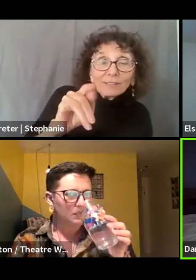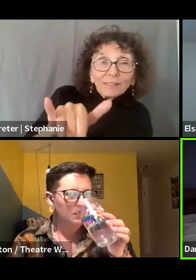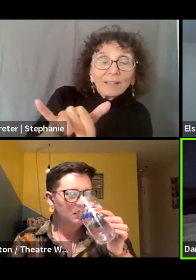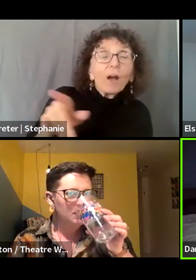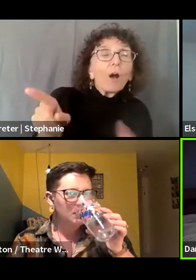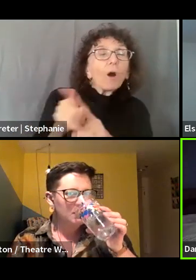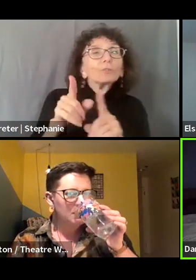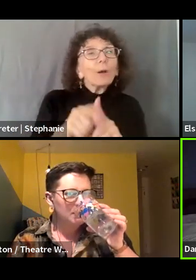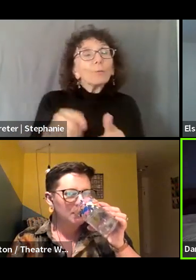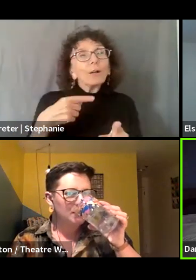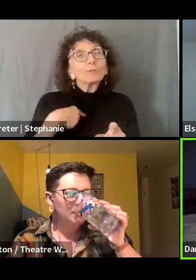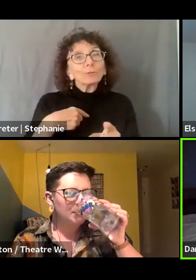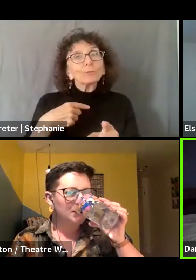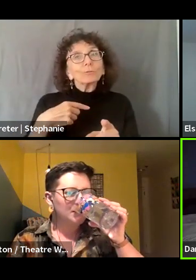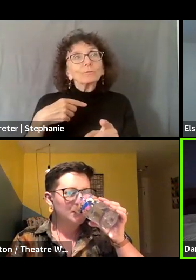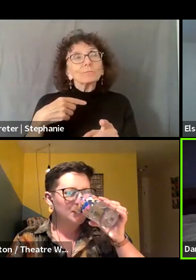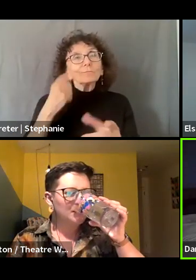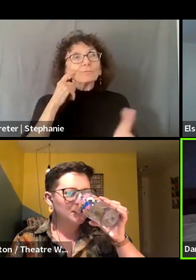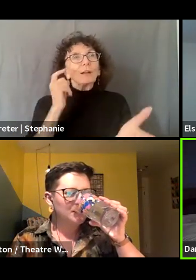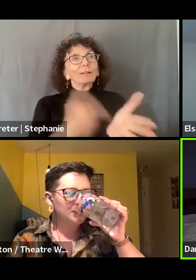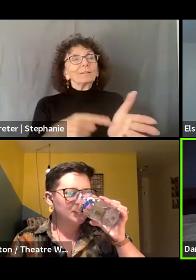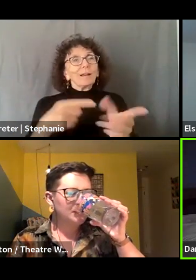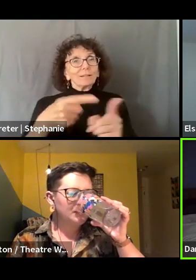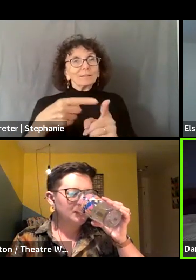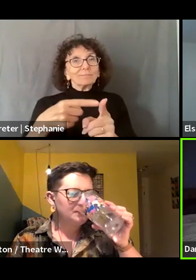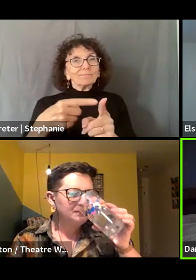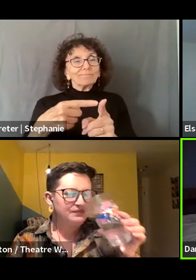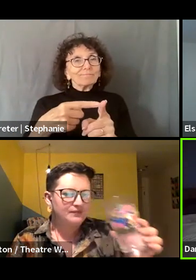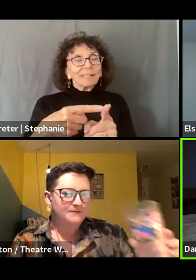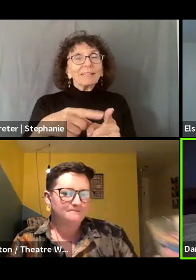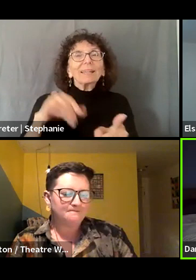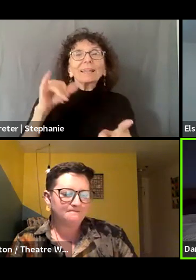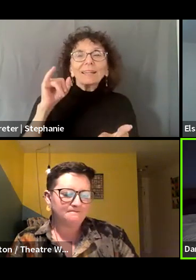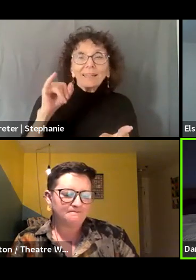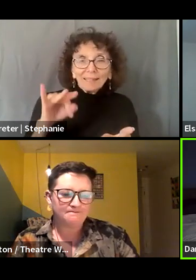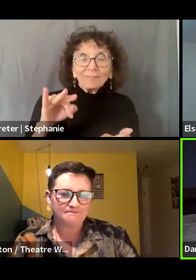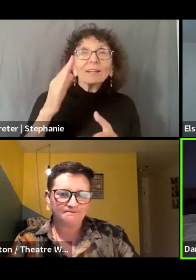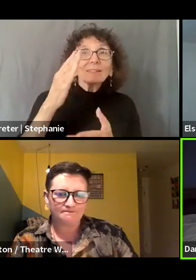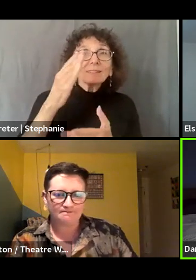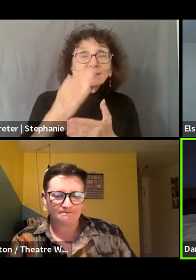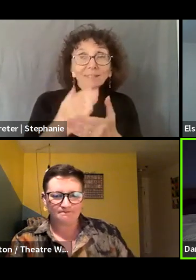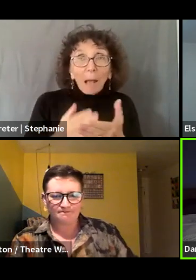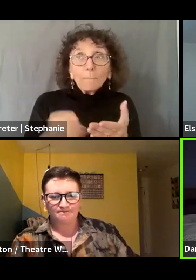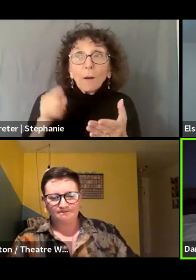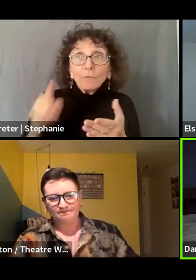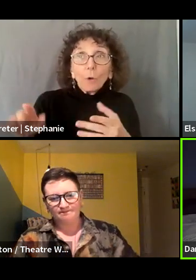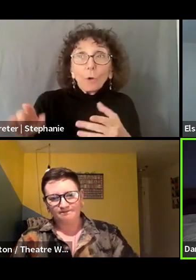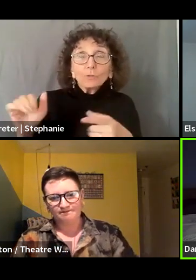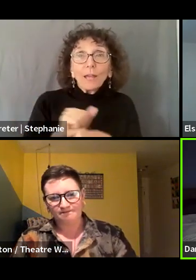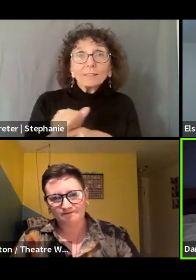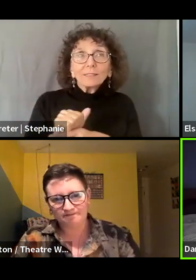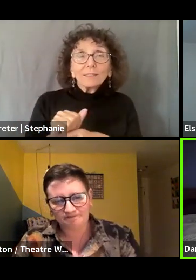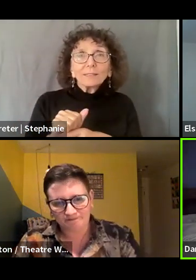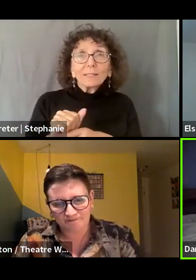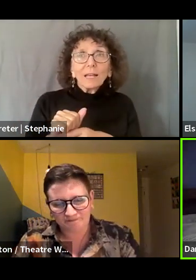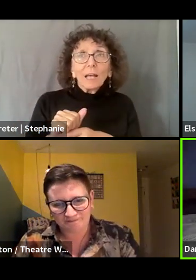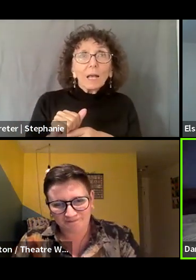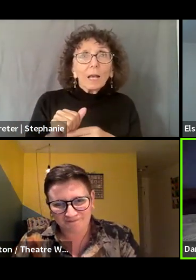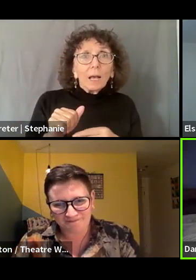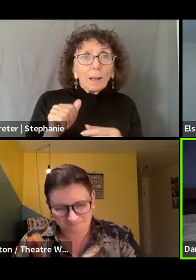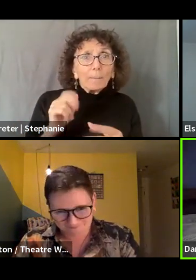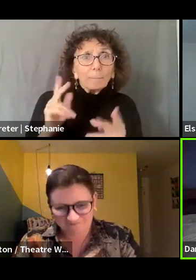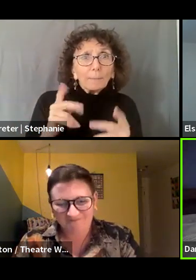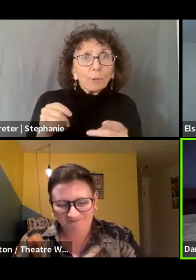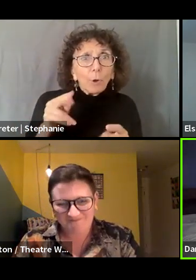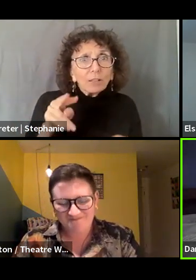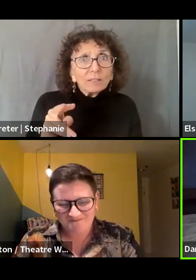that like even if some of these practices within this context might feel new to folks who are listening or even to some of